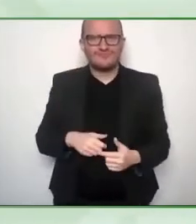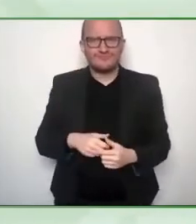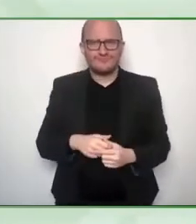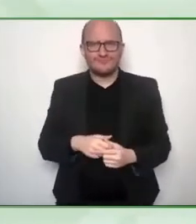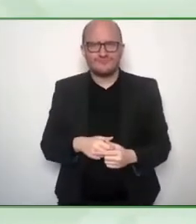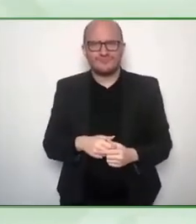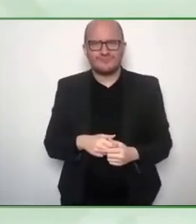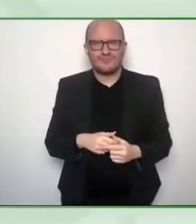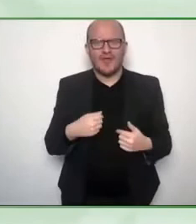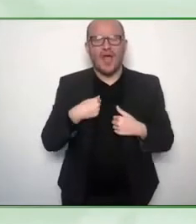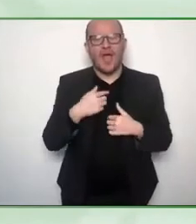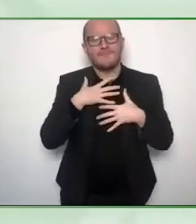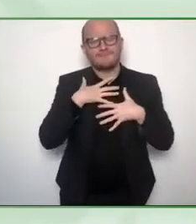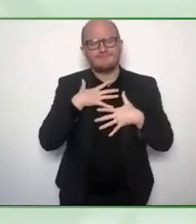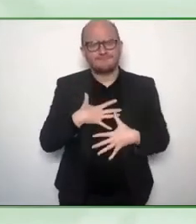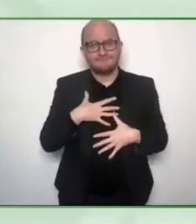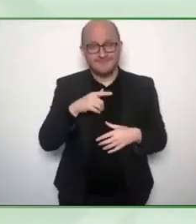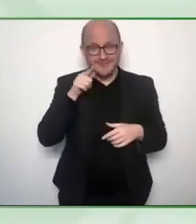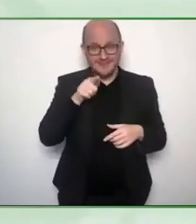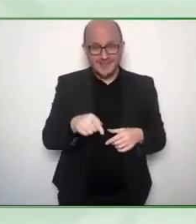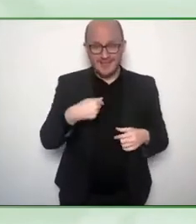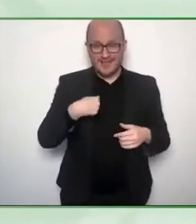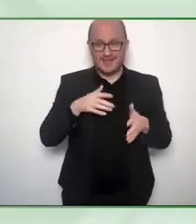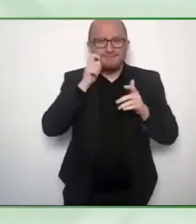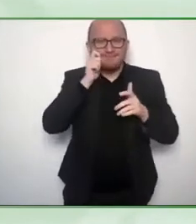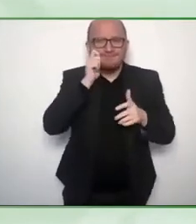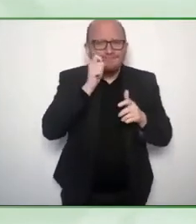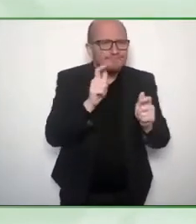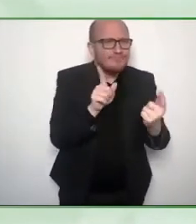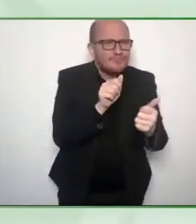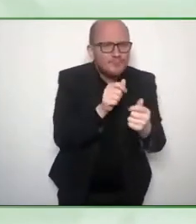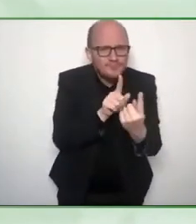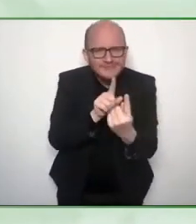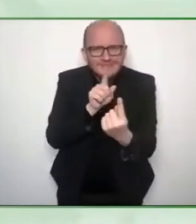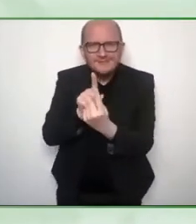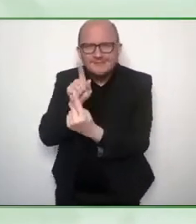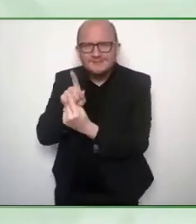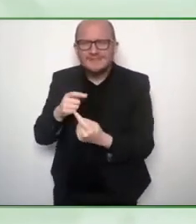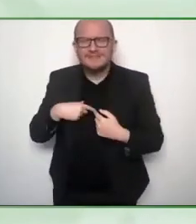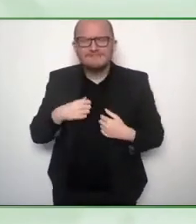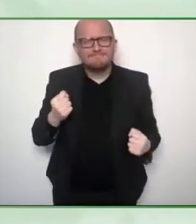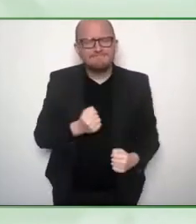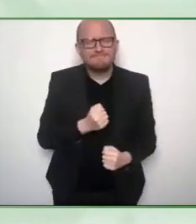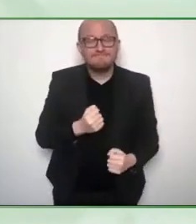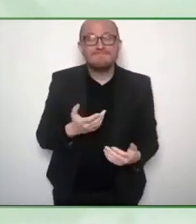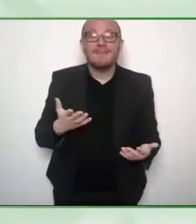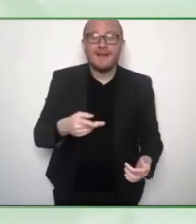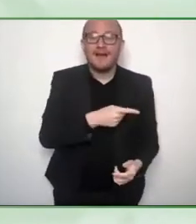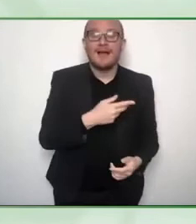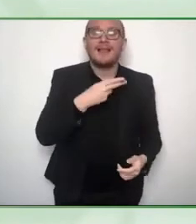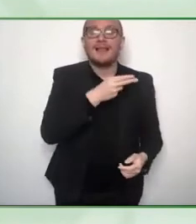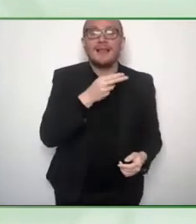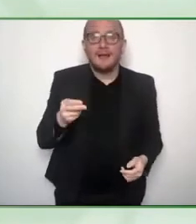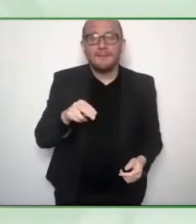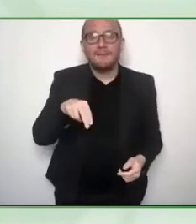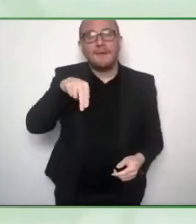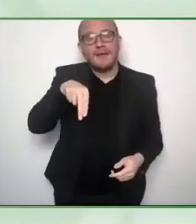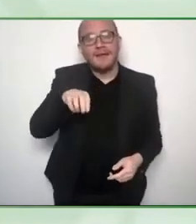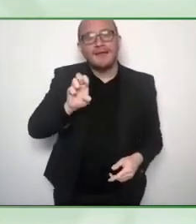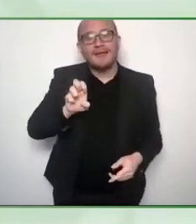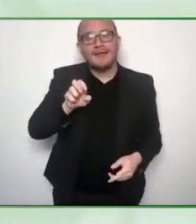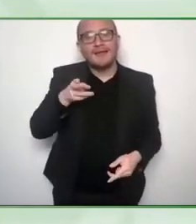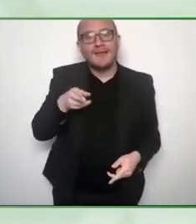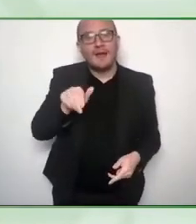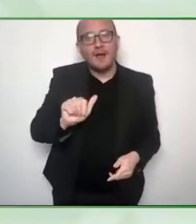So I'm missing all of you. And hi, I'm Aneha and I'm the founder of Planet Able. My visual